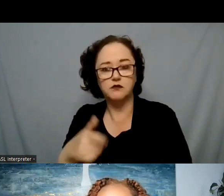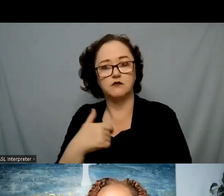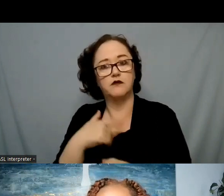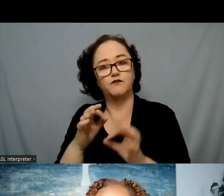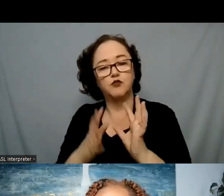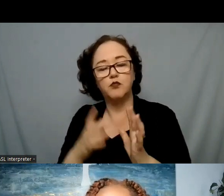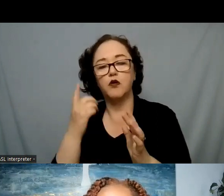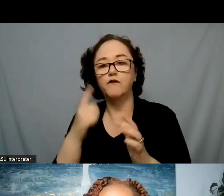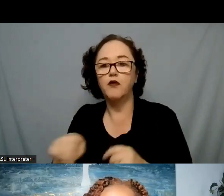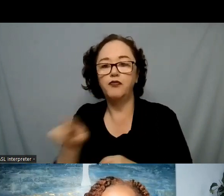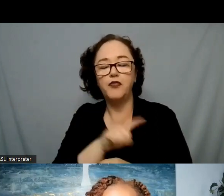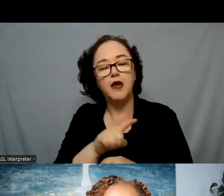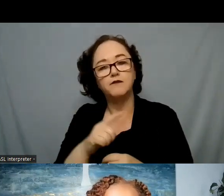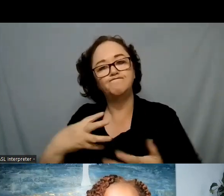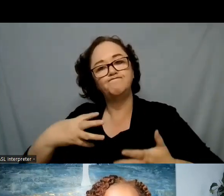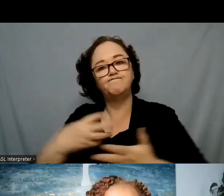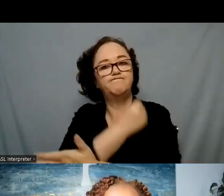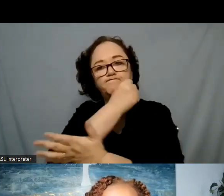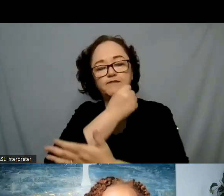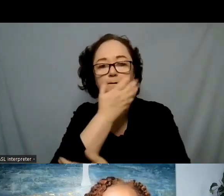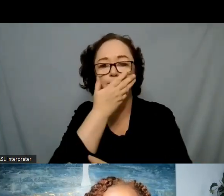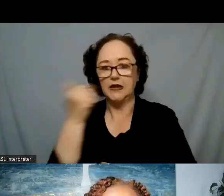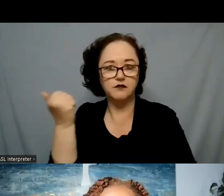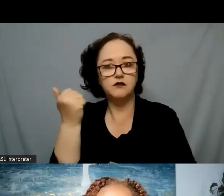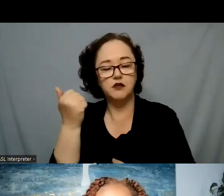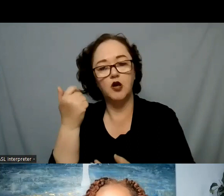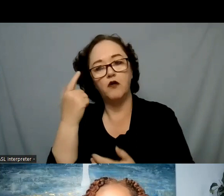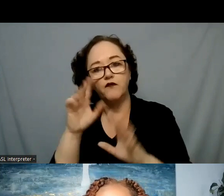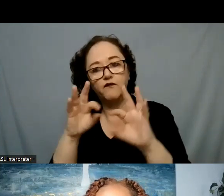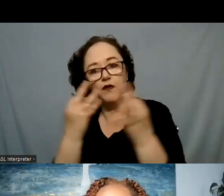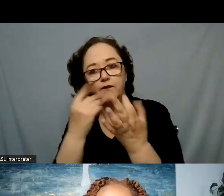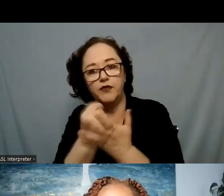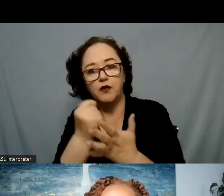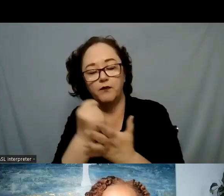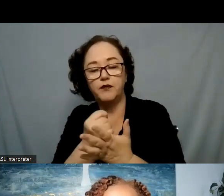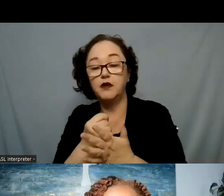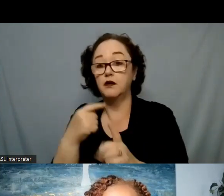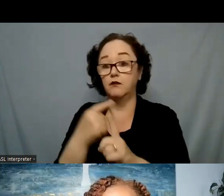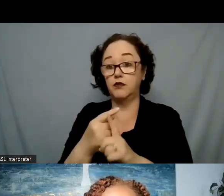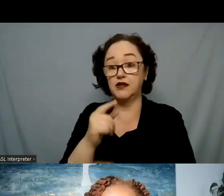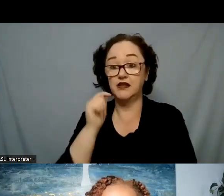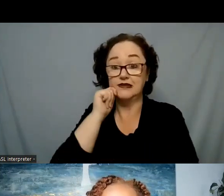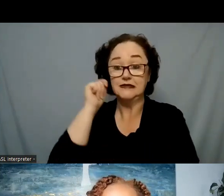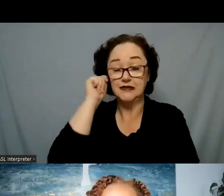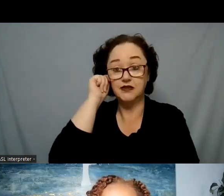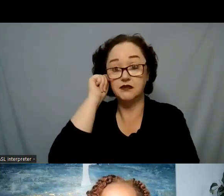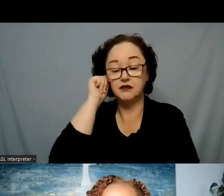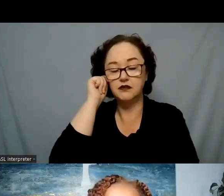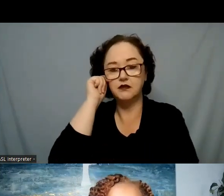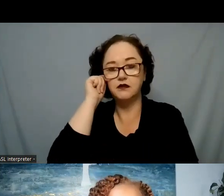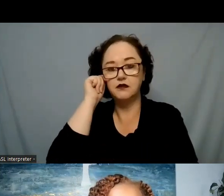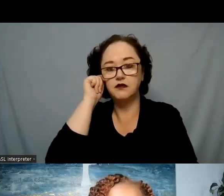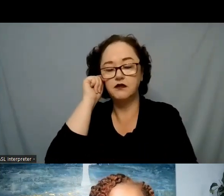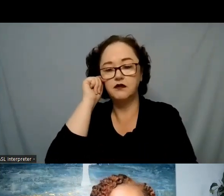and also out the teen to really be able to get a better understanding of